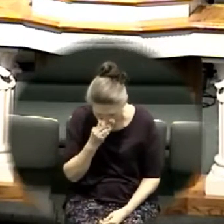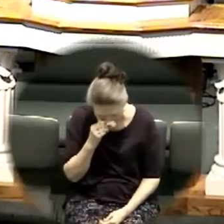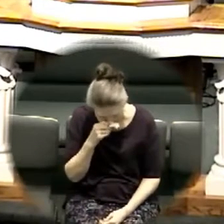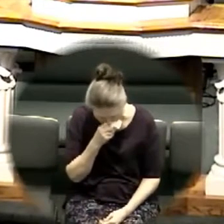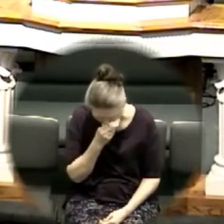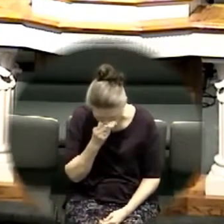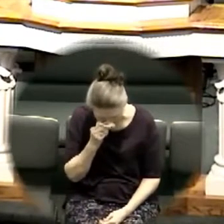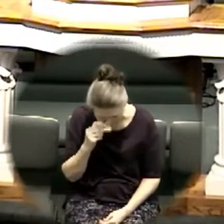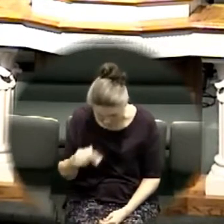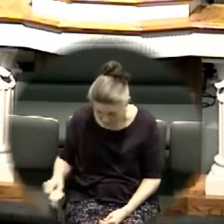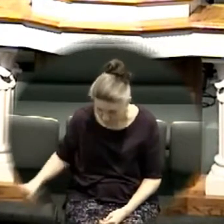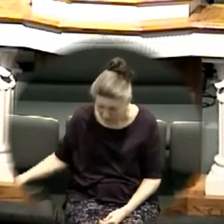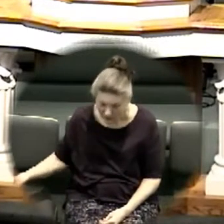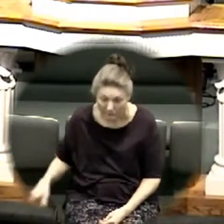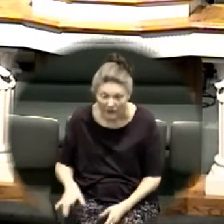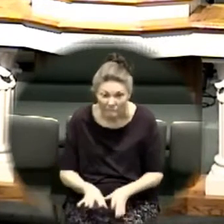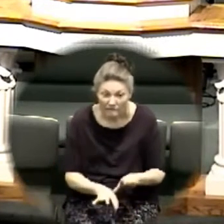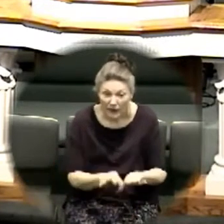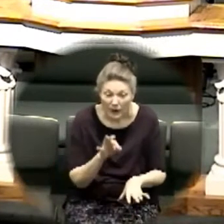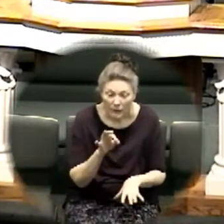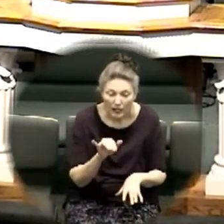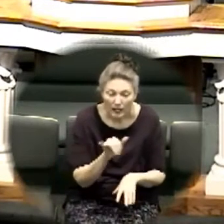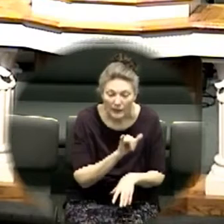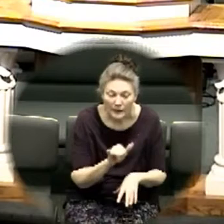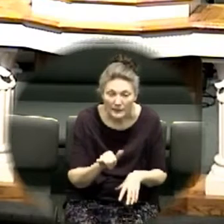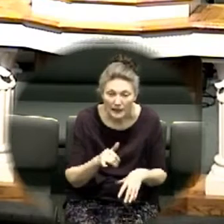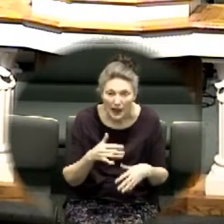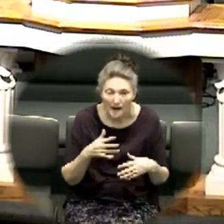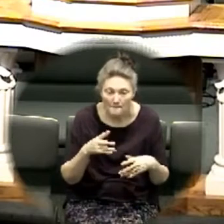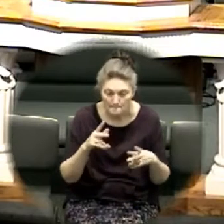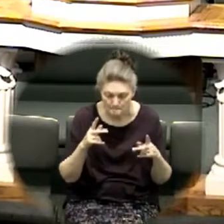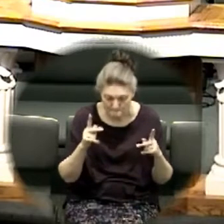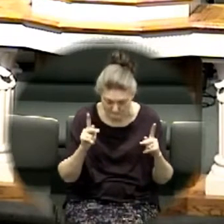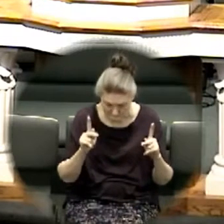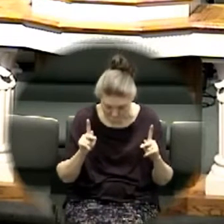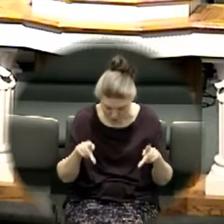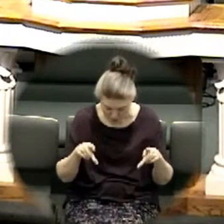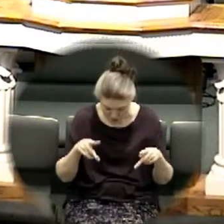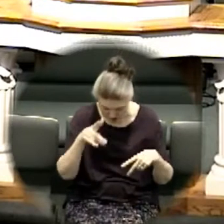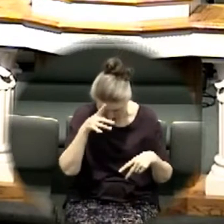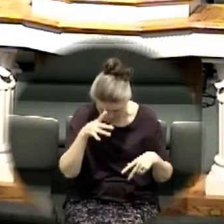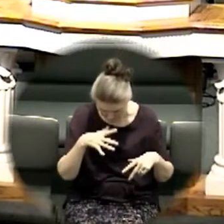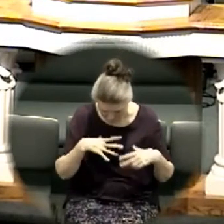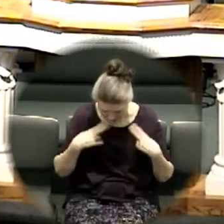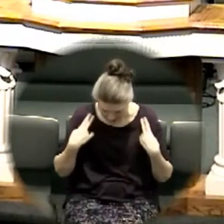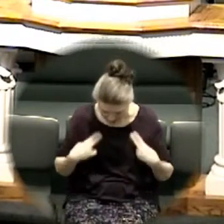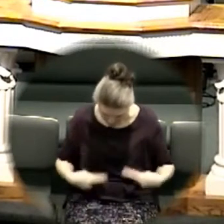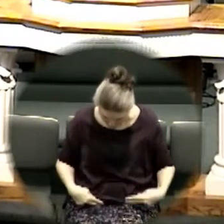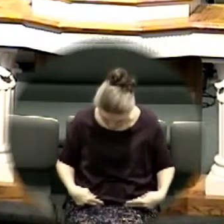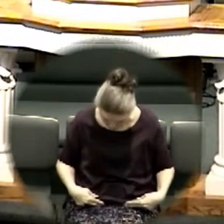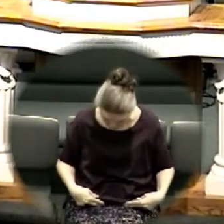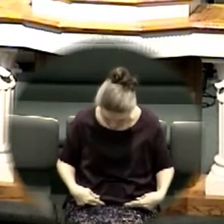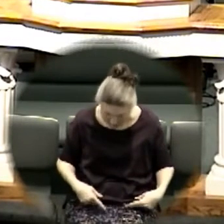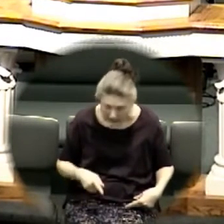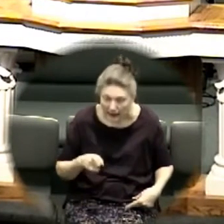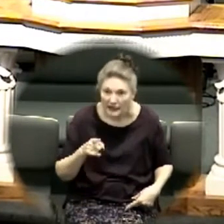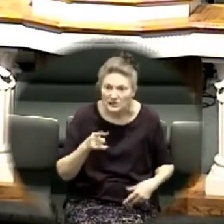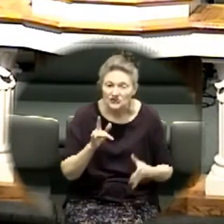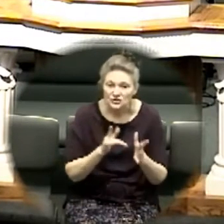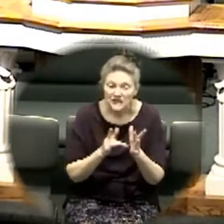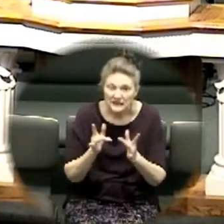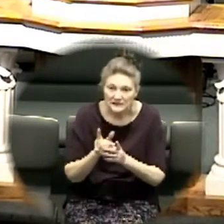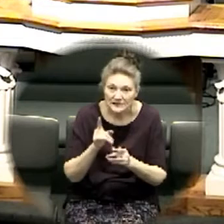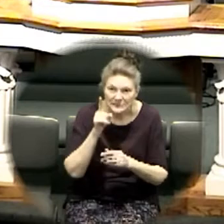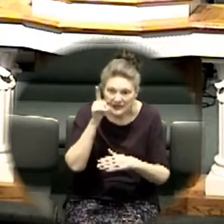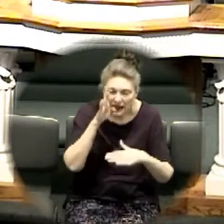being found in a fashion as a man he humbled himself and became obedient speaking of Jesus Philippians